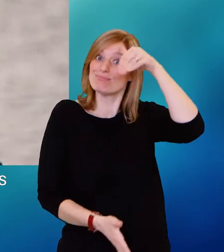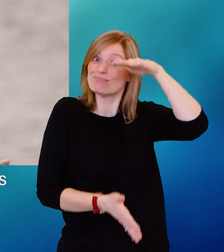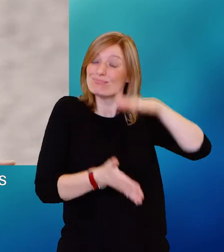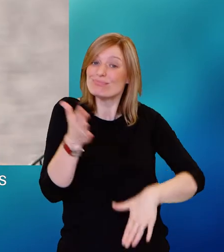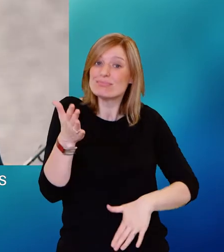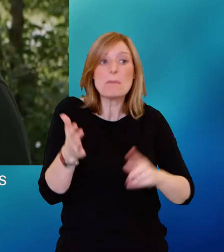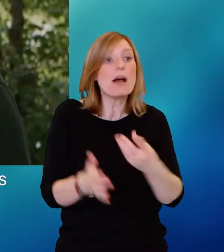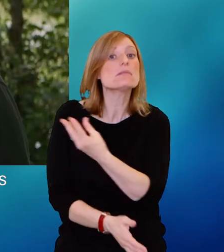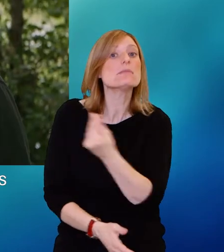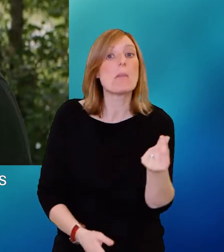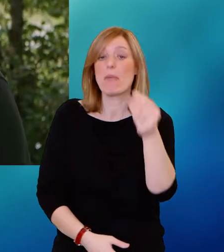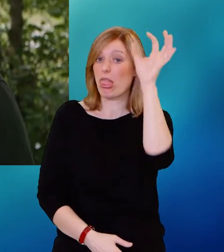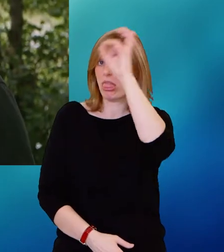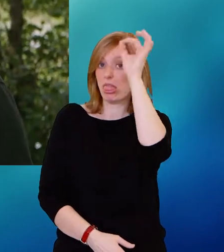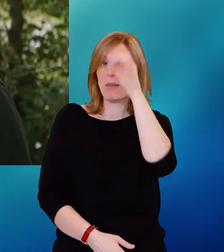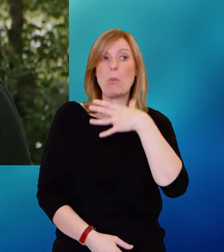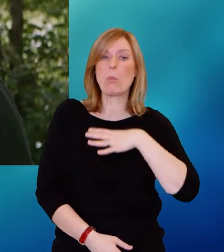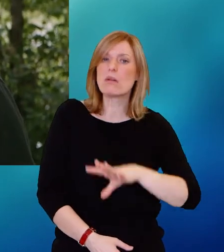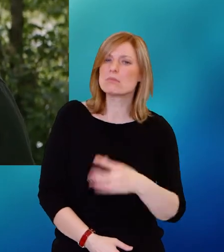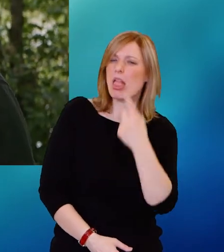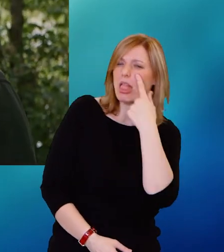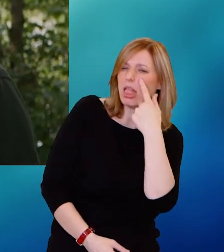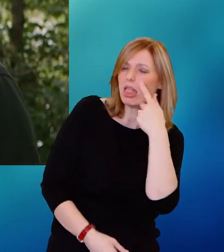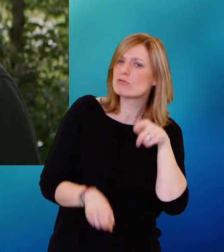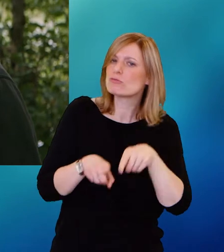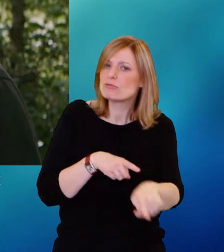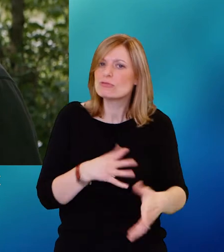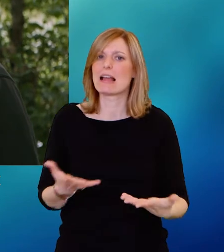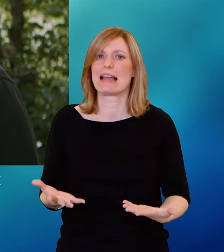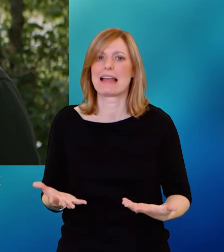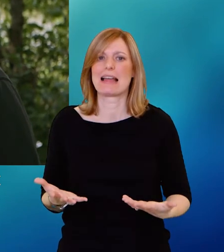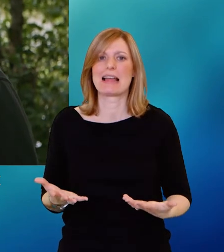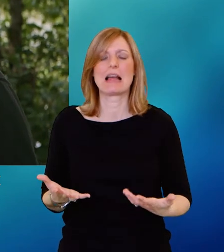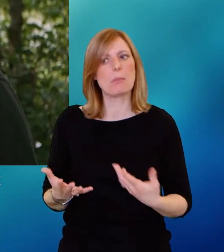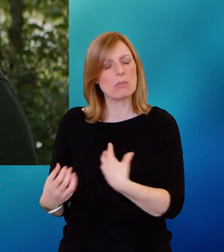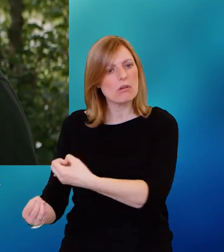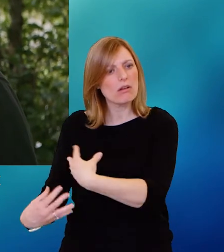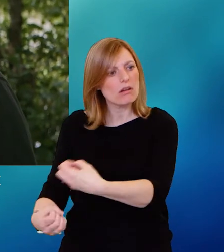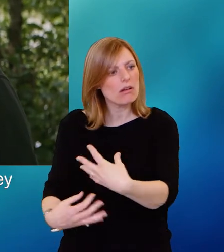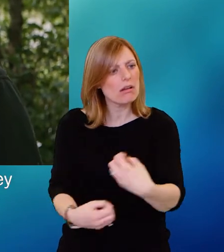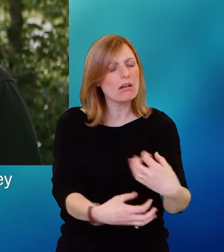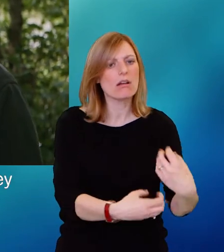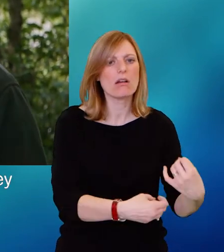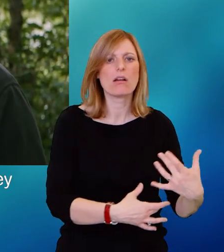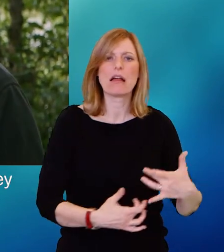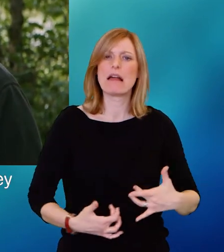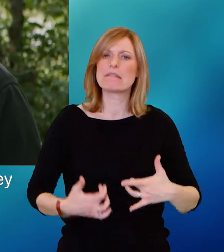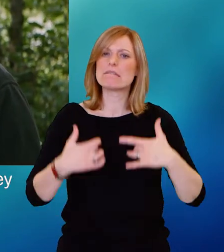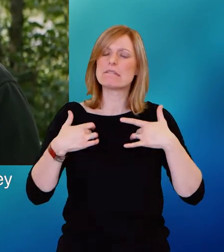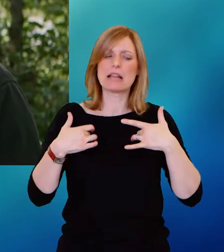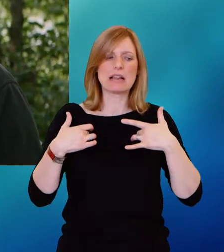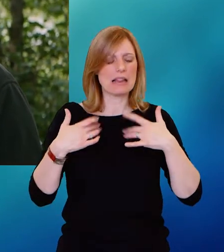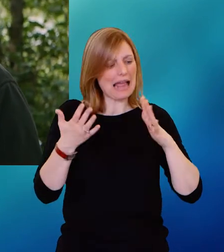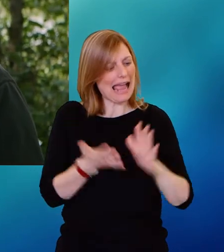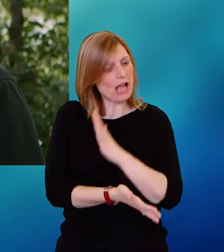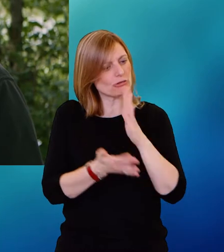of them like today, they've been novices and wanted to give it a go. But they've all usually reported the fact that it's given a sense of something